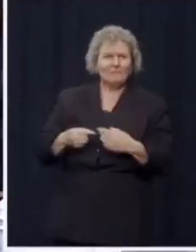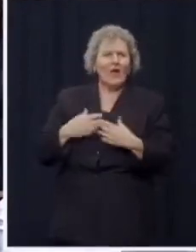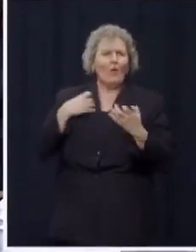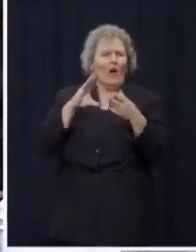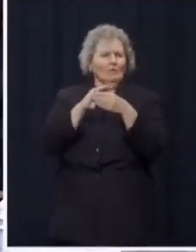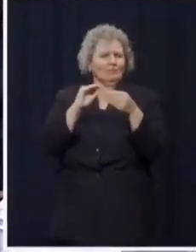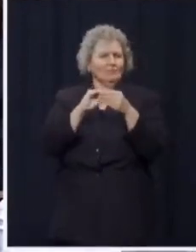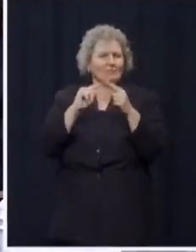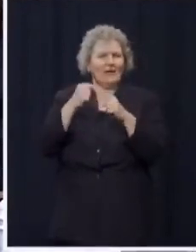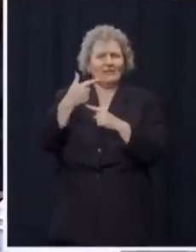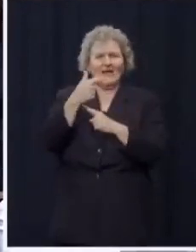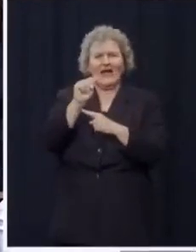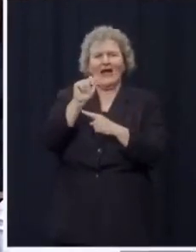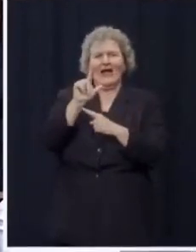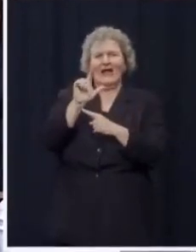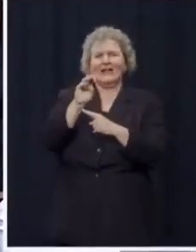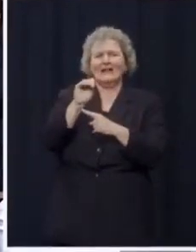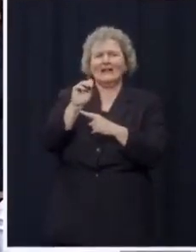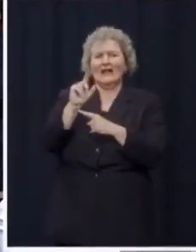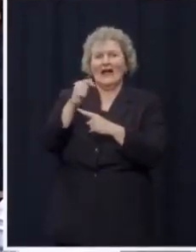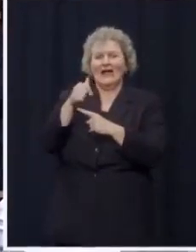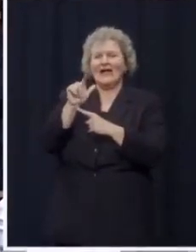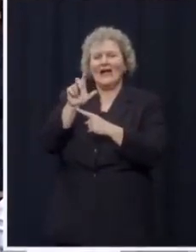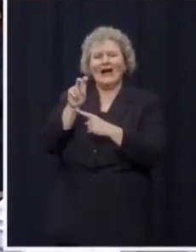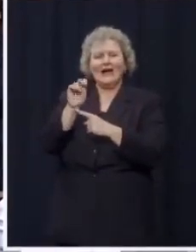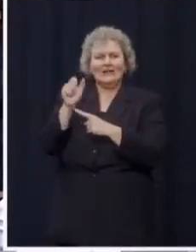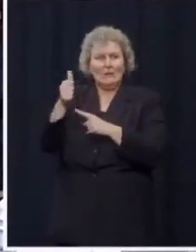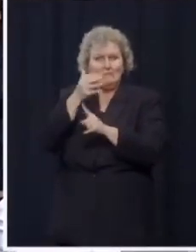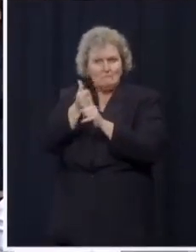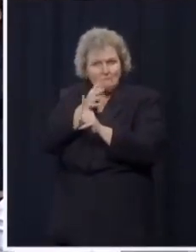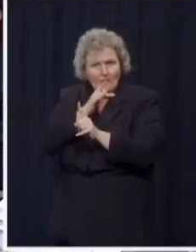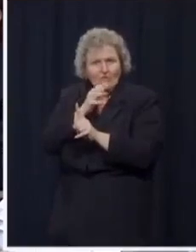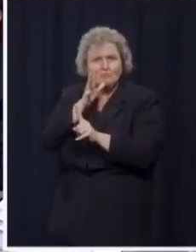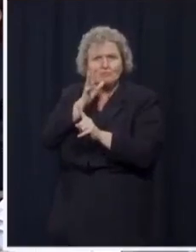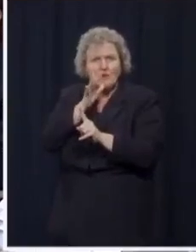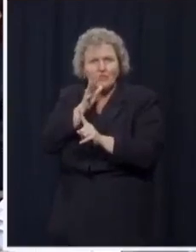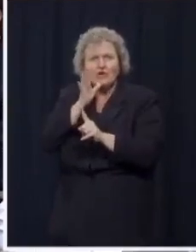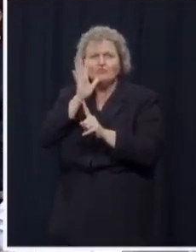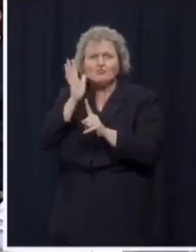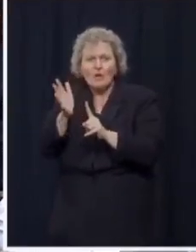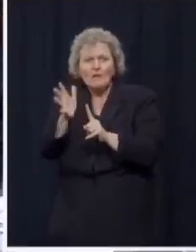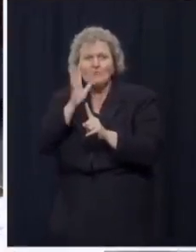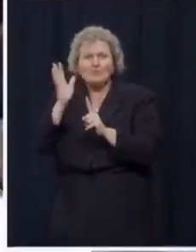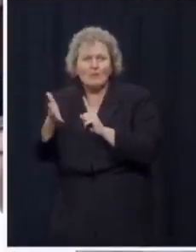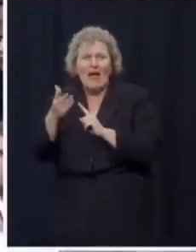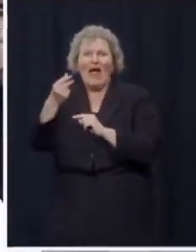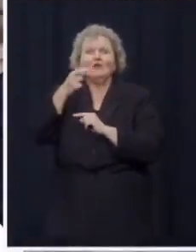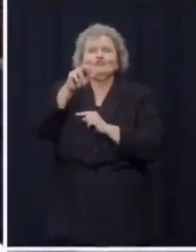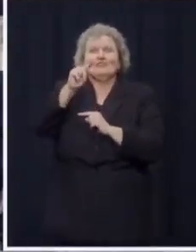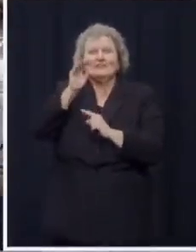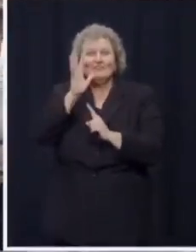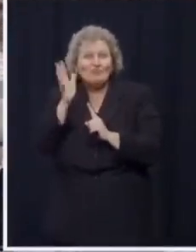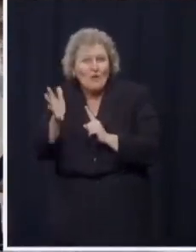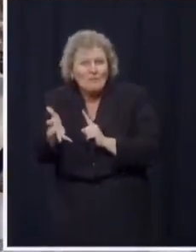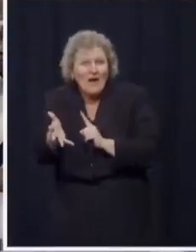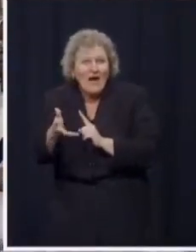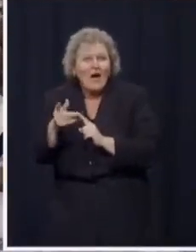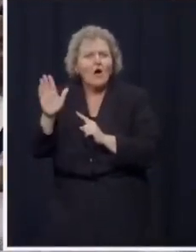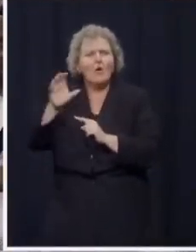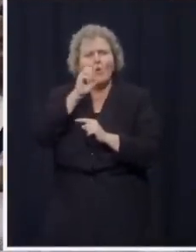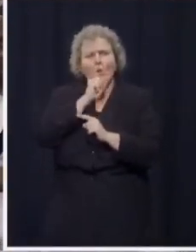She's a mother, she's a grandmother, and she's a great-grandmother. She made the choice to start college at 43